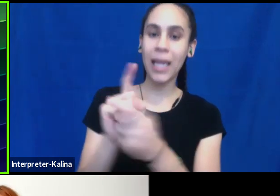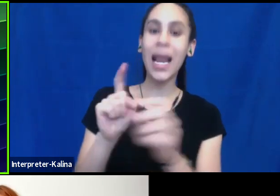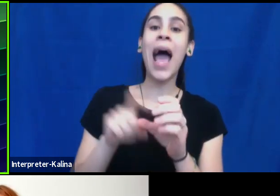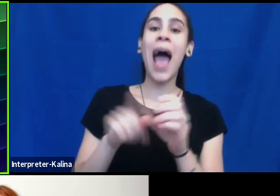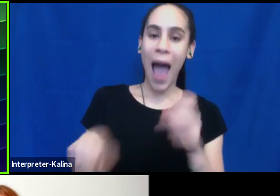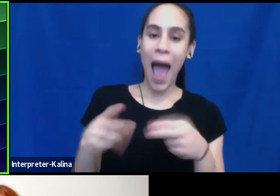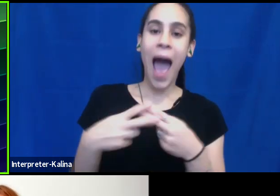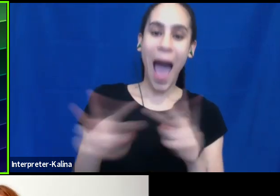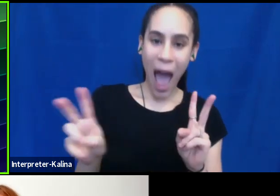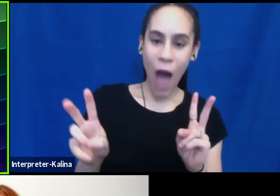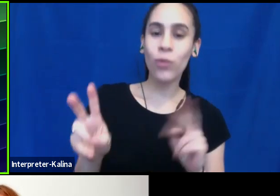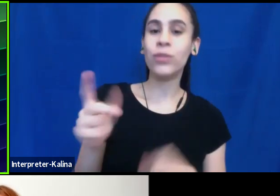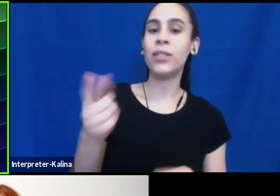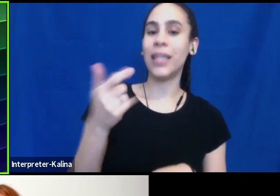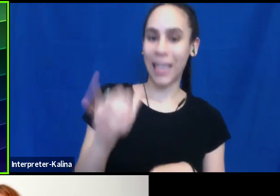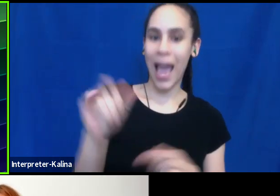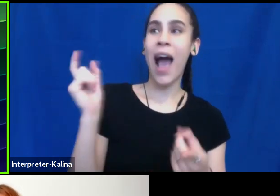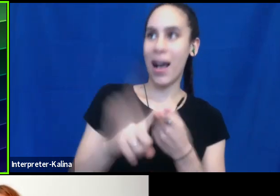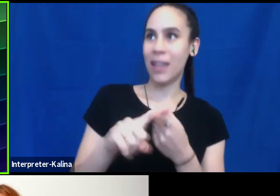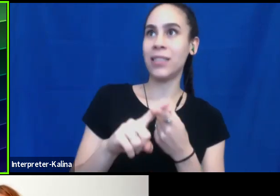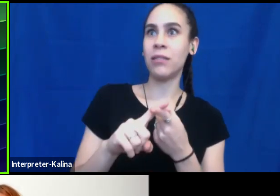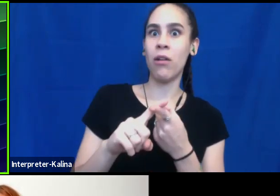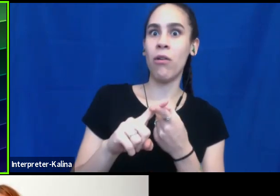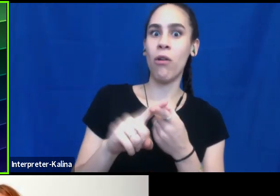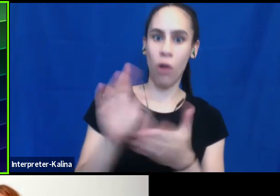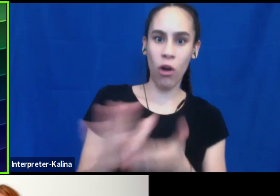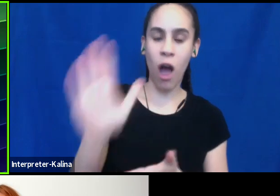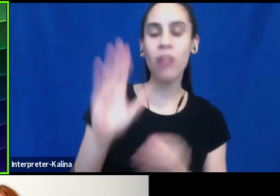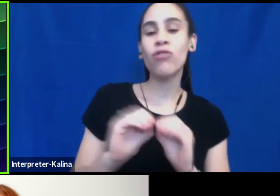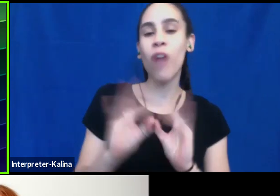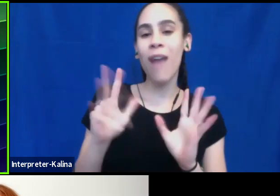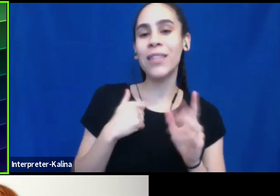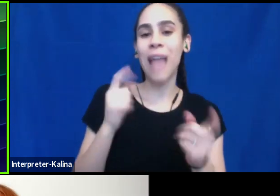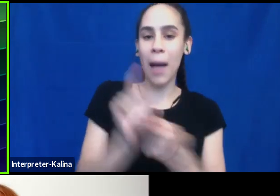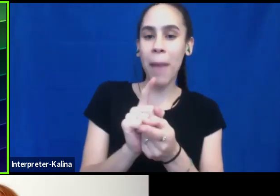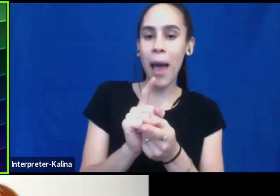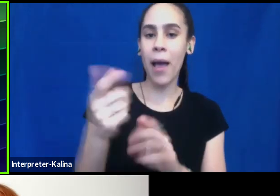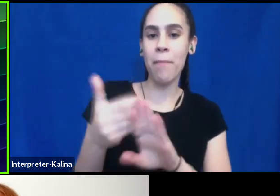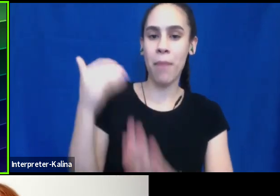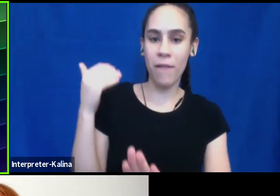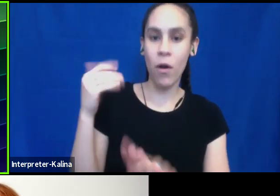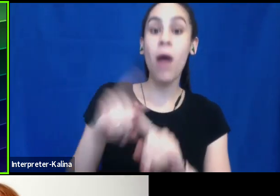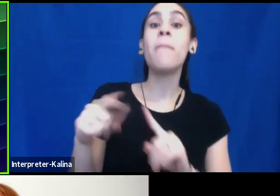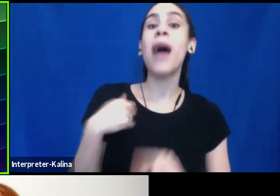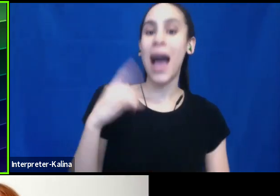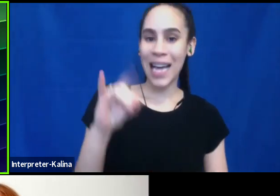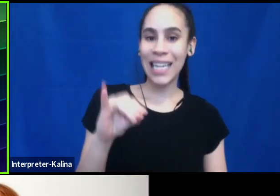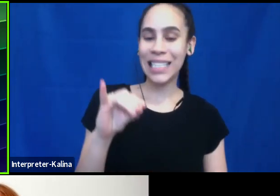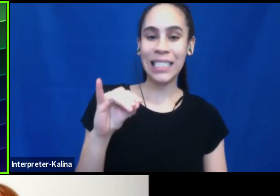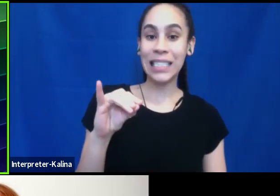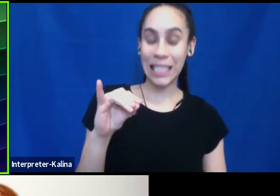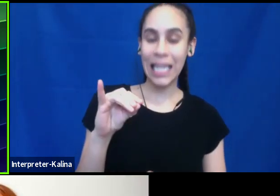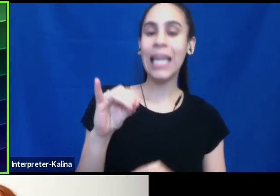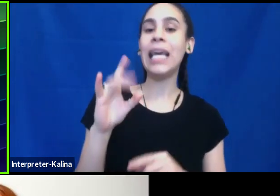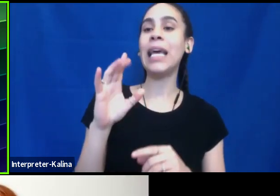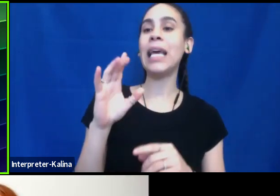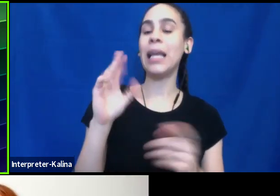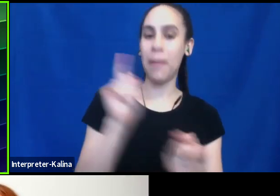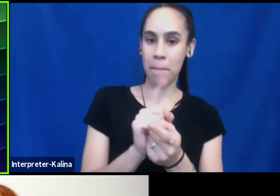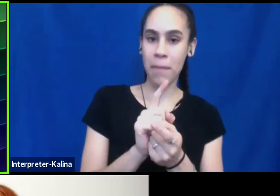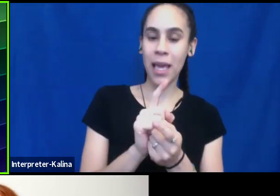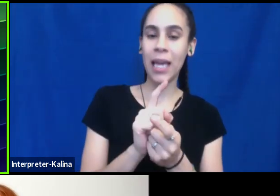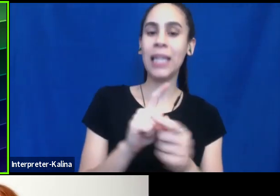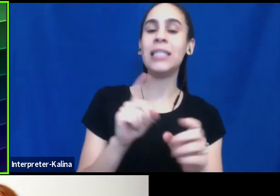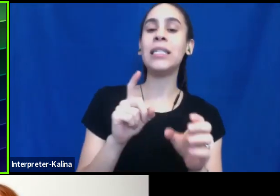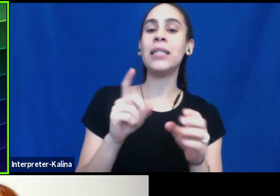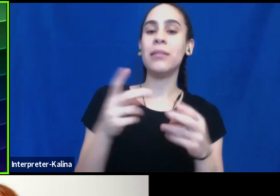people until I was in college. Obviously, I had met them before. And I didn't meet an out trans person until I started my work at age